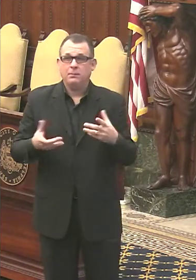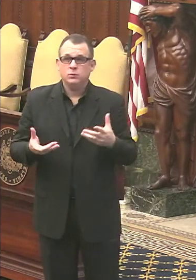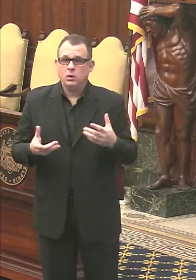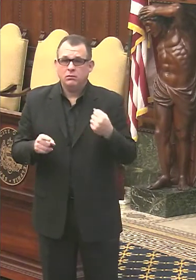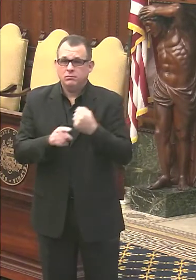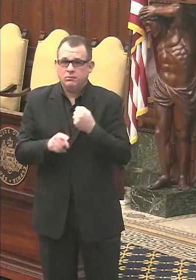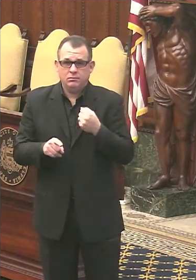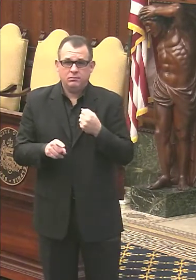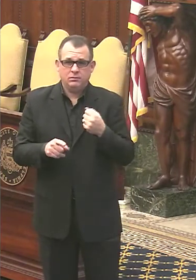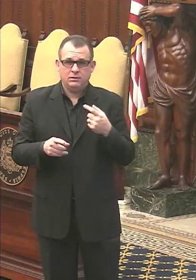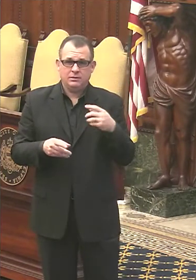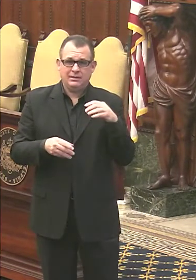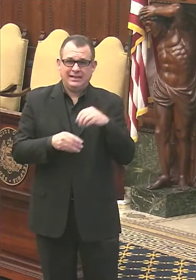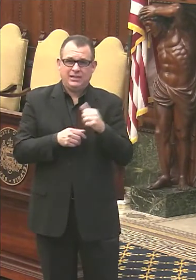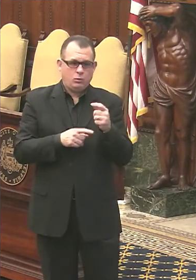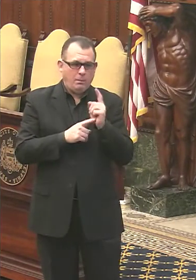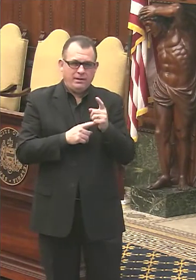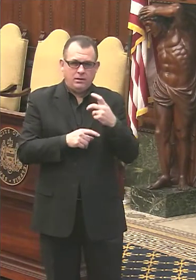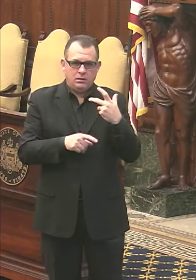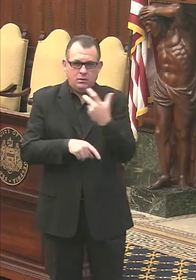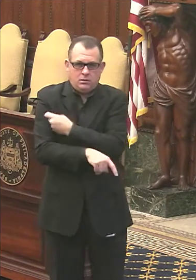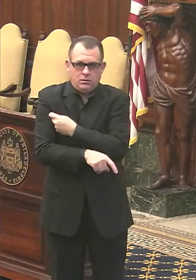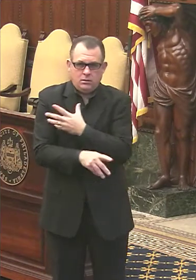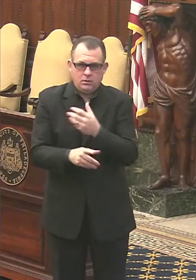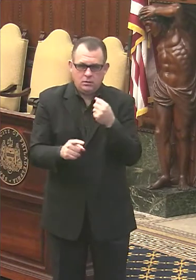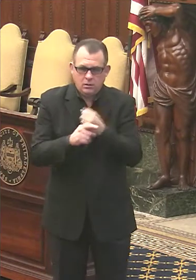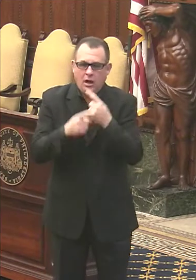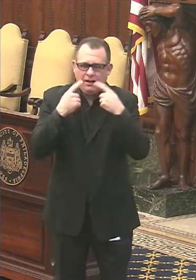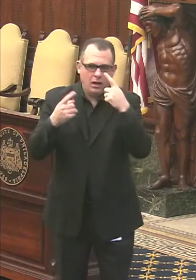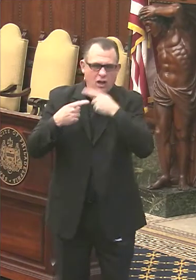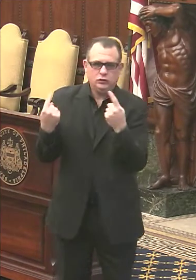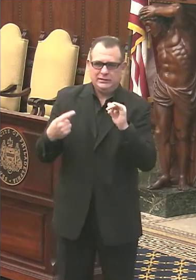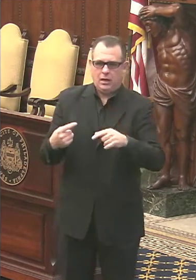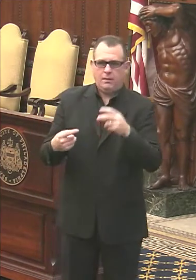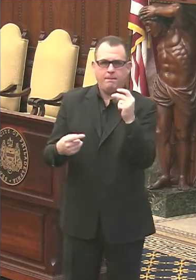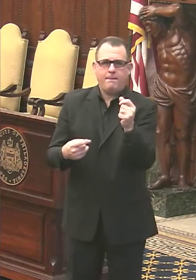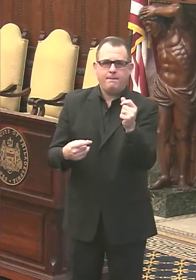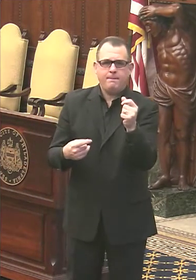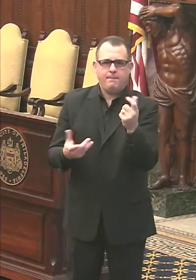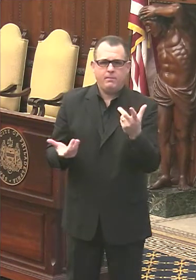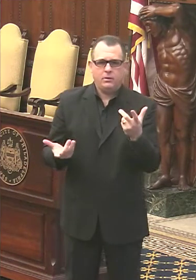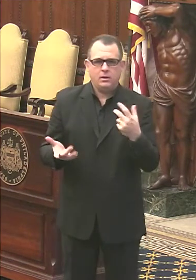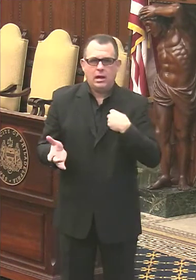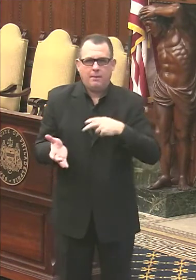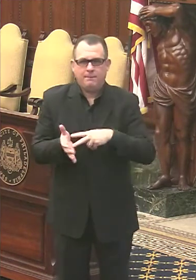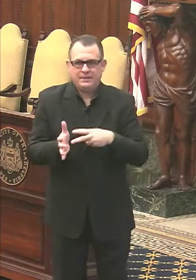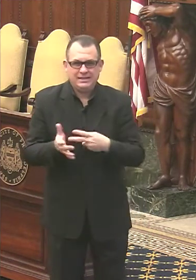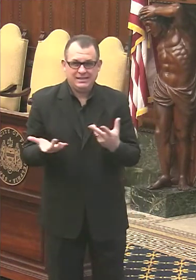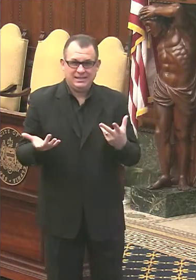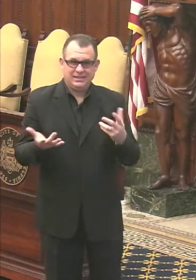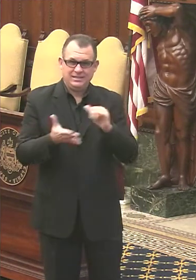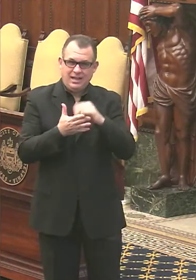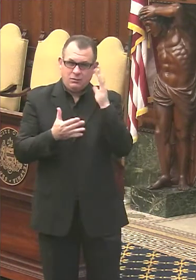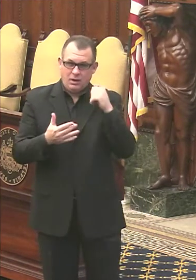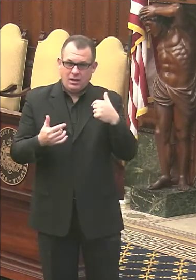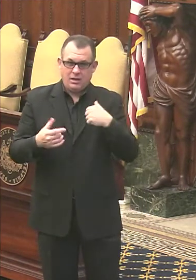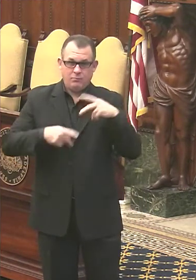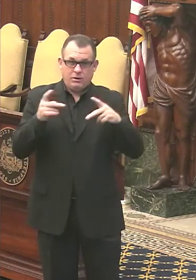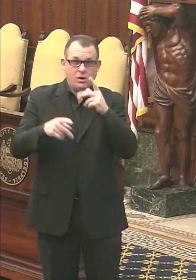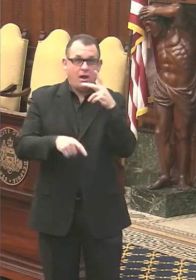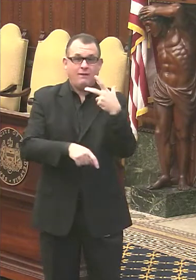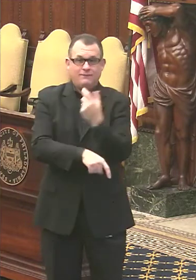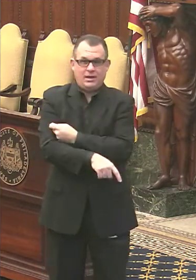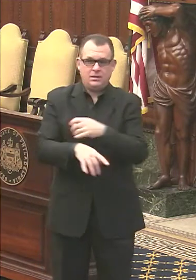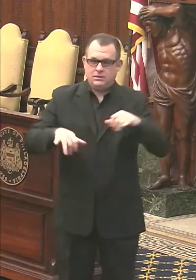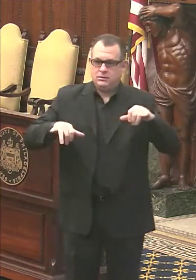minutes afterwards. So, uh, the most important step is that after people are vaccinated, they stay around for 15 minutes to make sure that there's nothing in the immediate